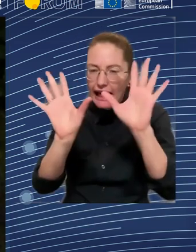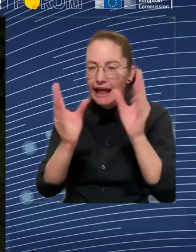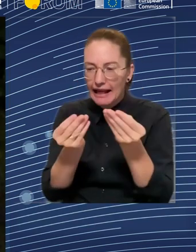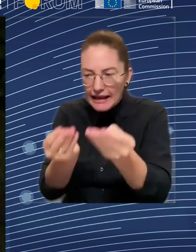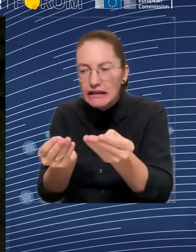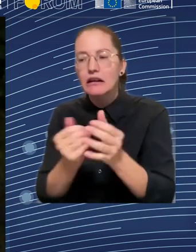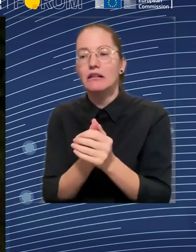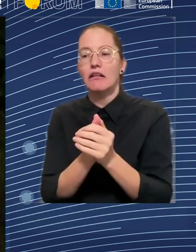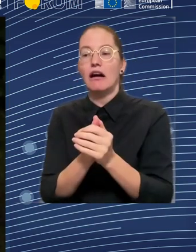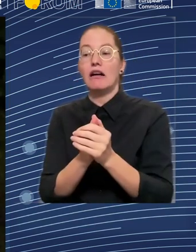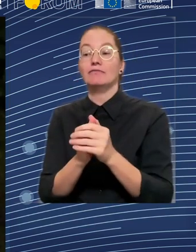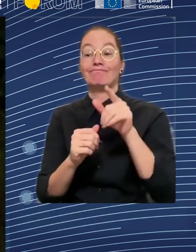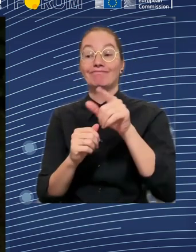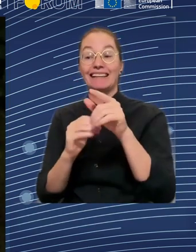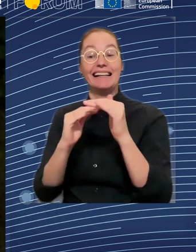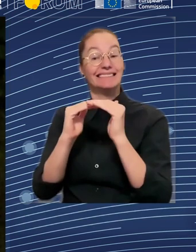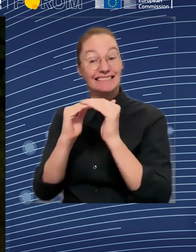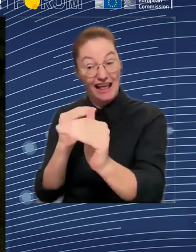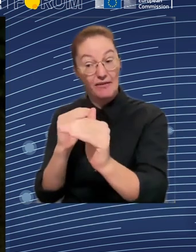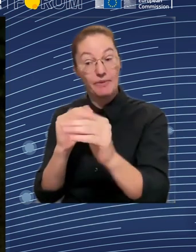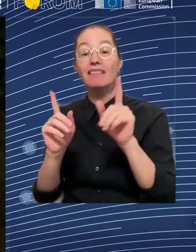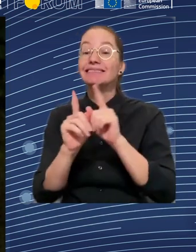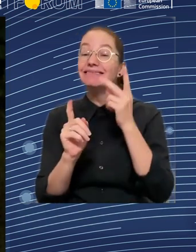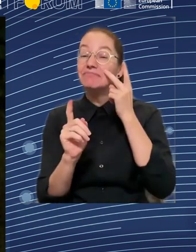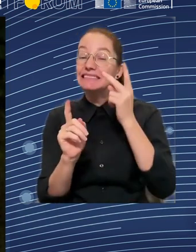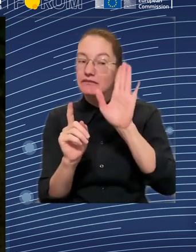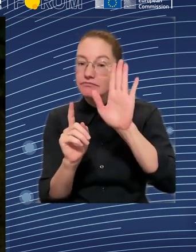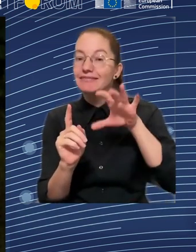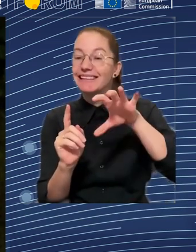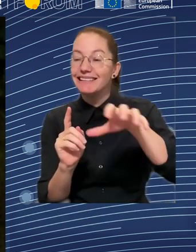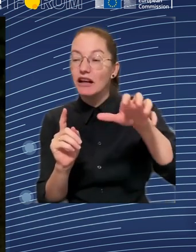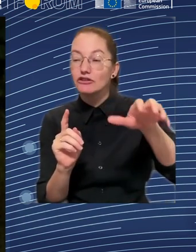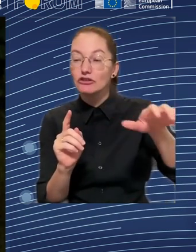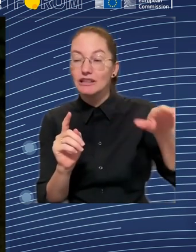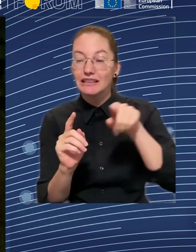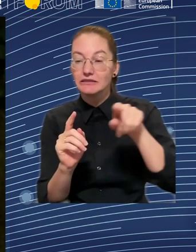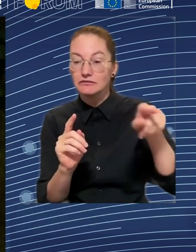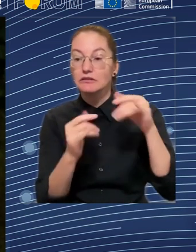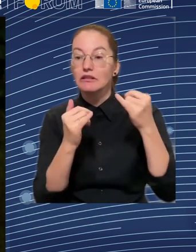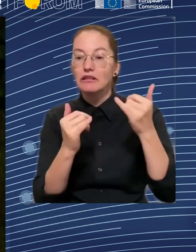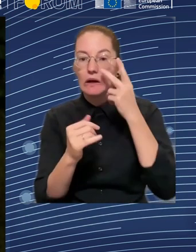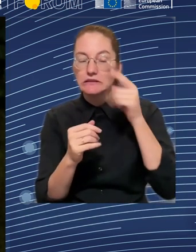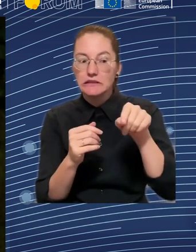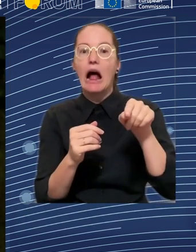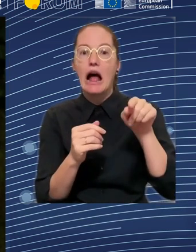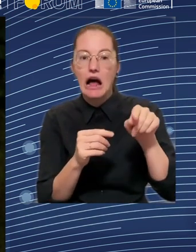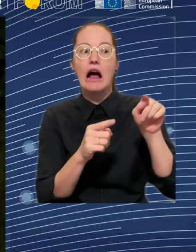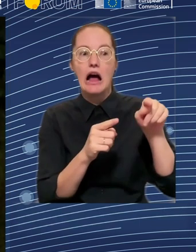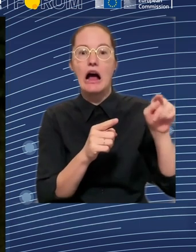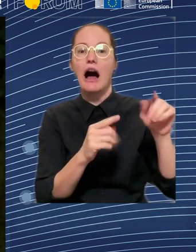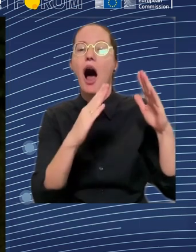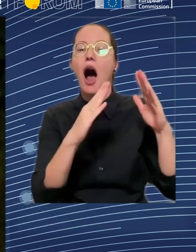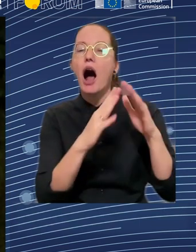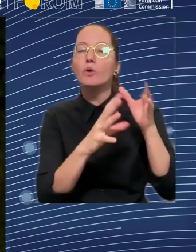in the end what this will do is that basically we'll require by governments constant